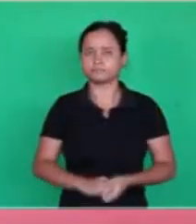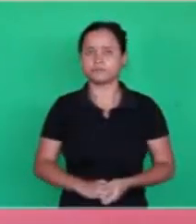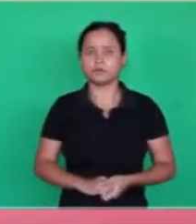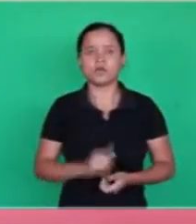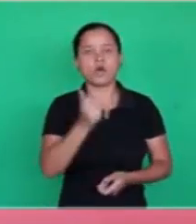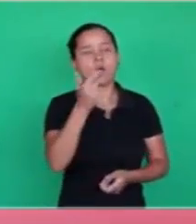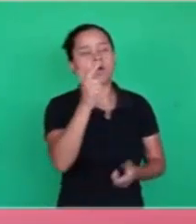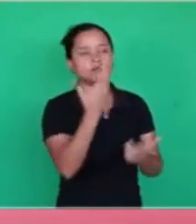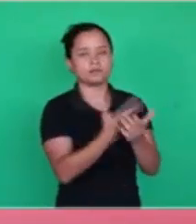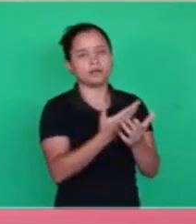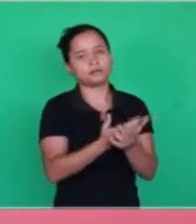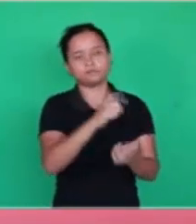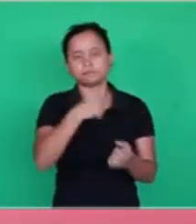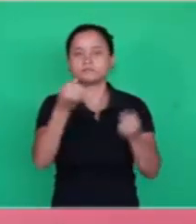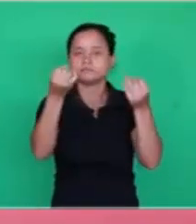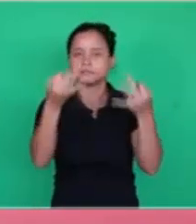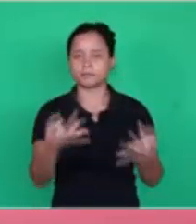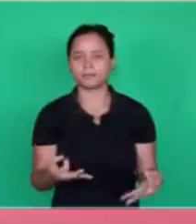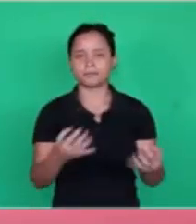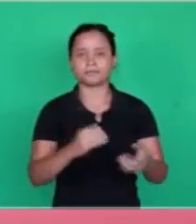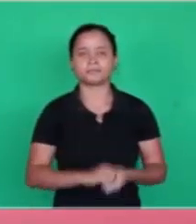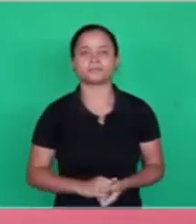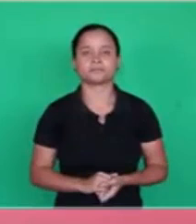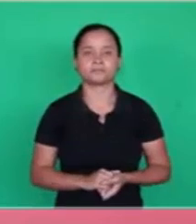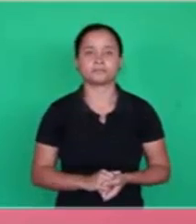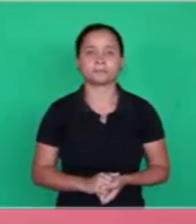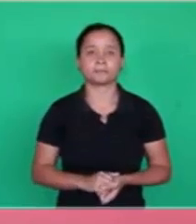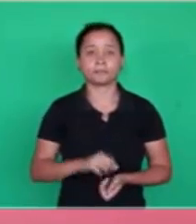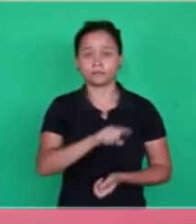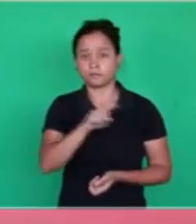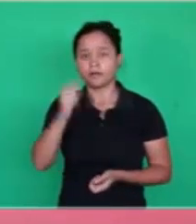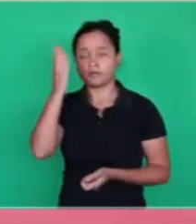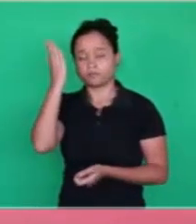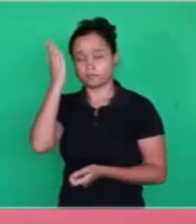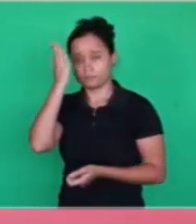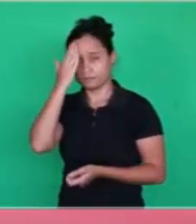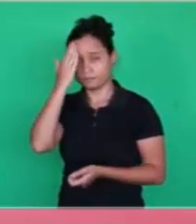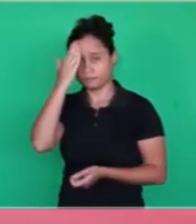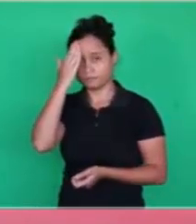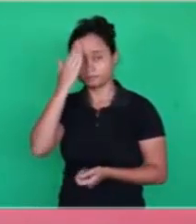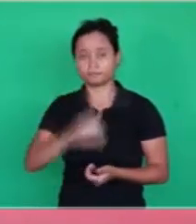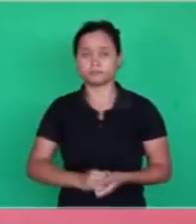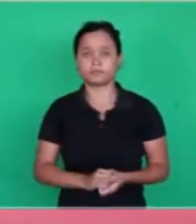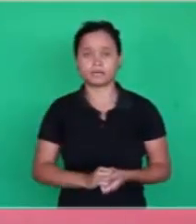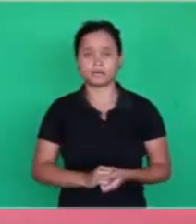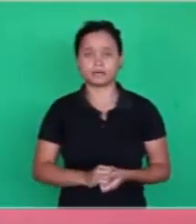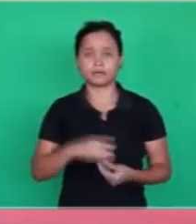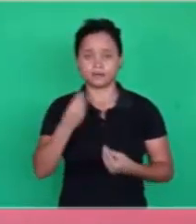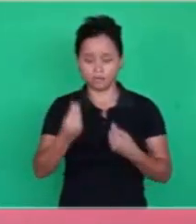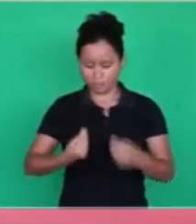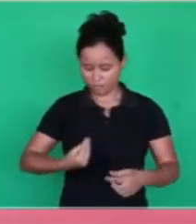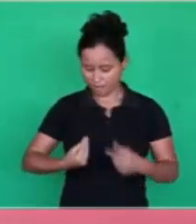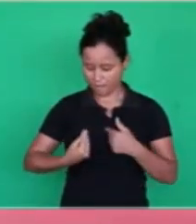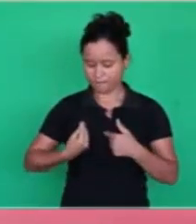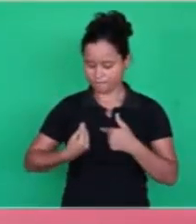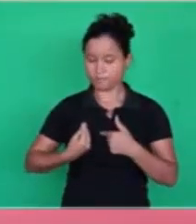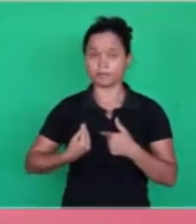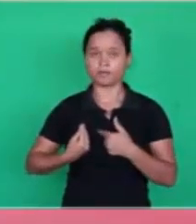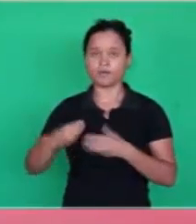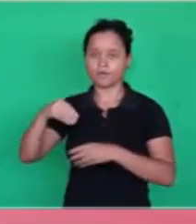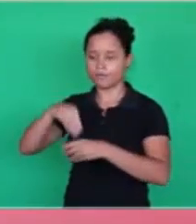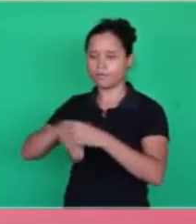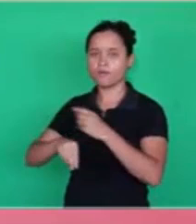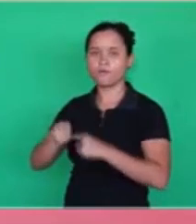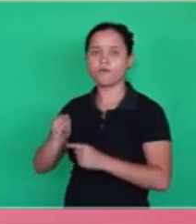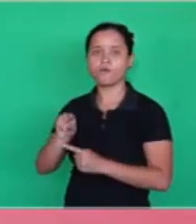for another lesson. We're going to say something about it. But brothers, you will understand that the life in the word, what are we